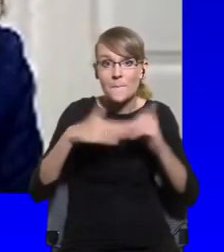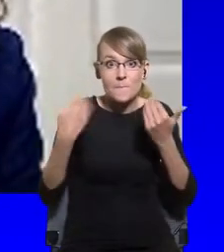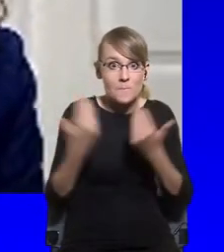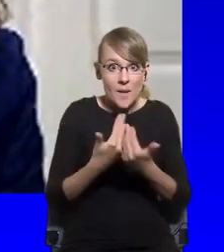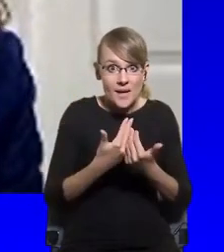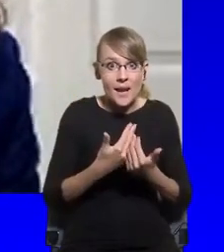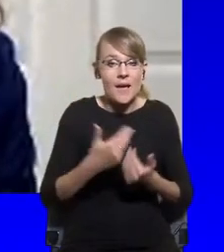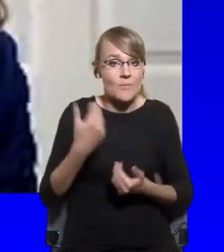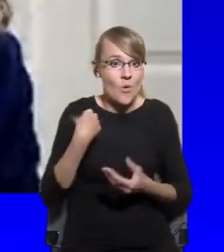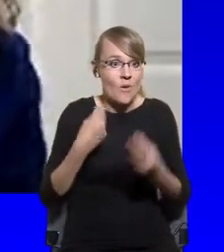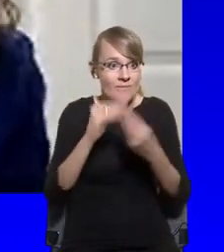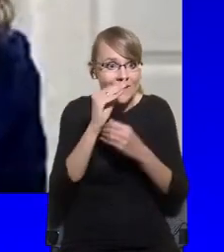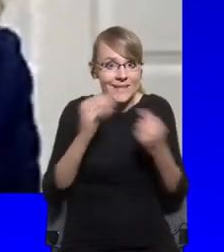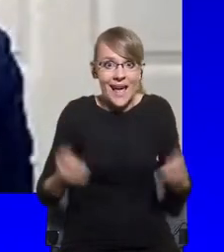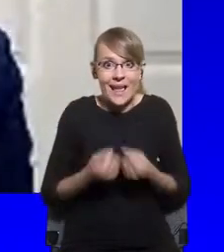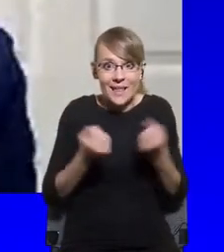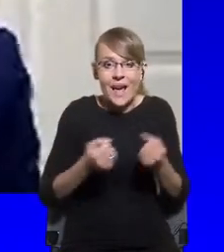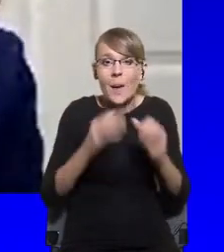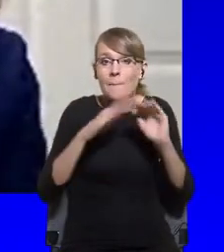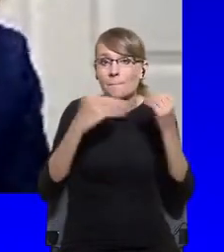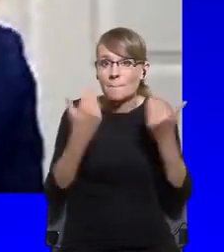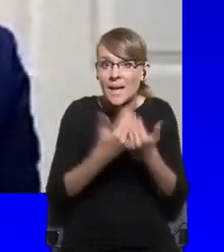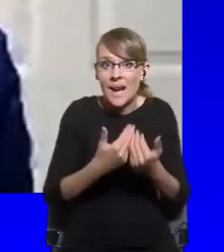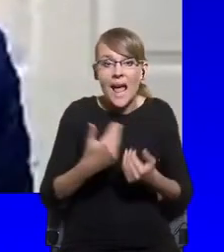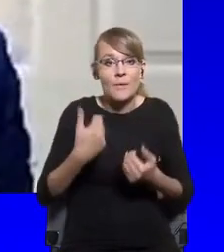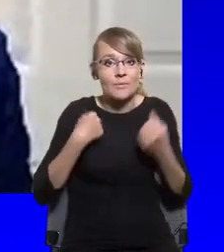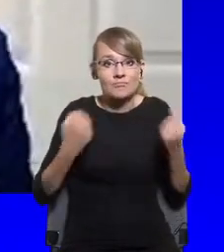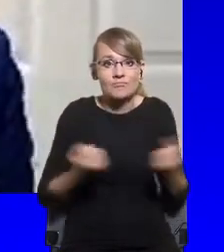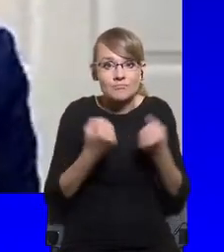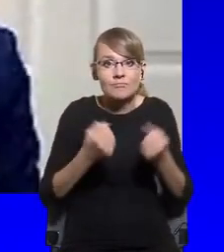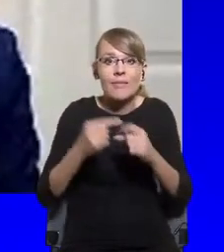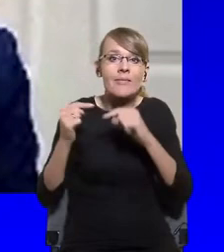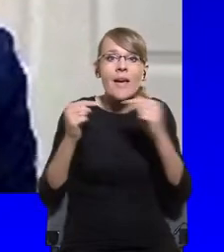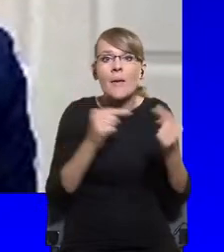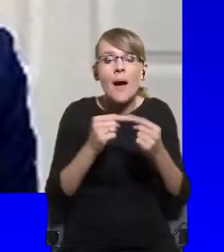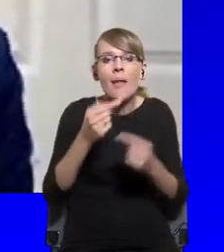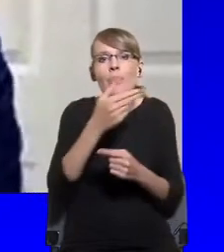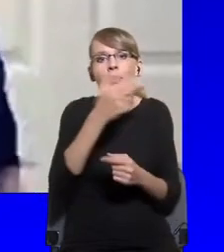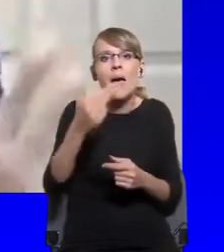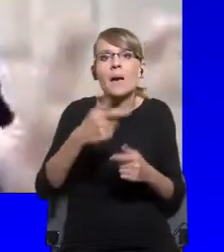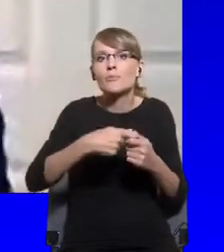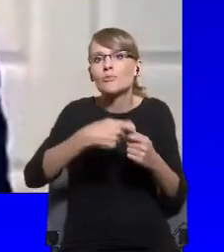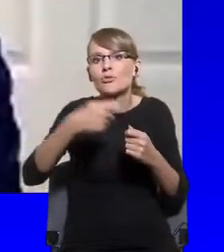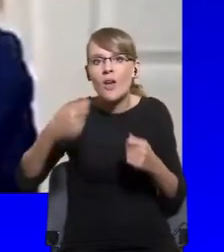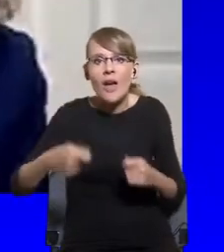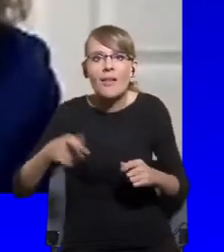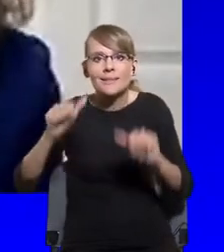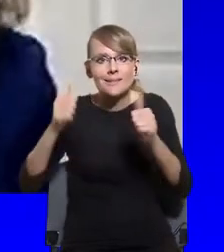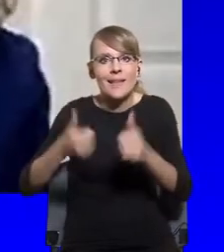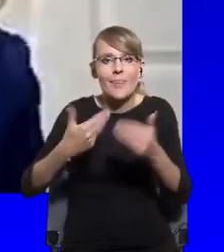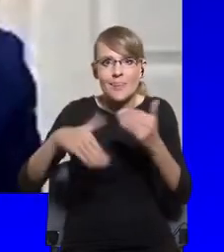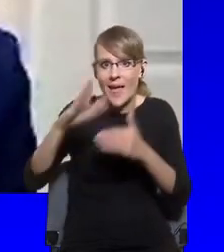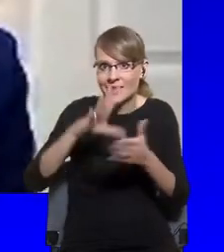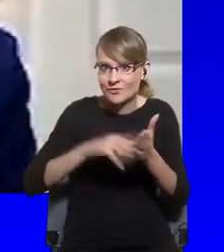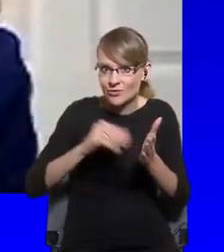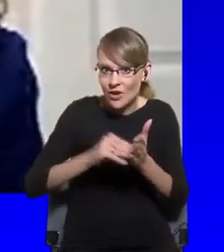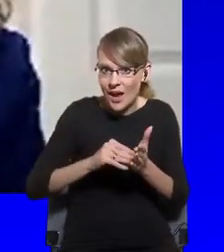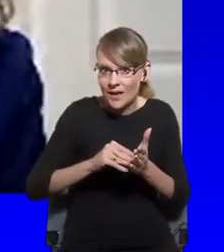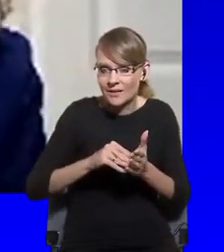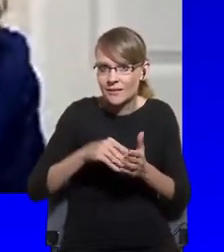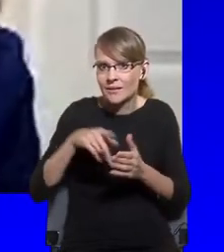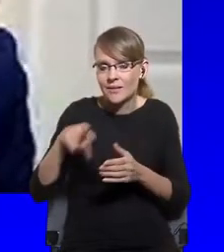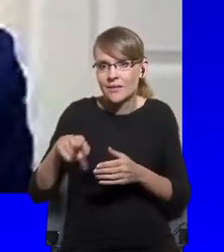state, for instance, than it was during the first wave, when it was just announced with no parliamentary